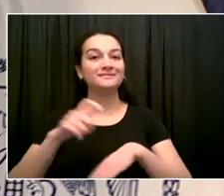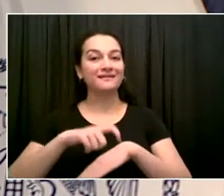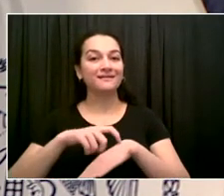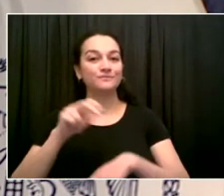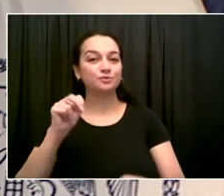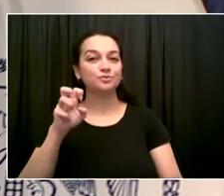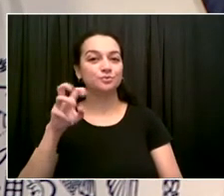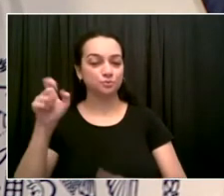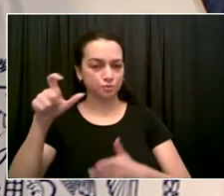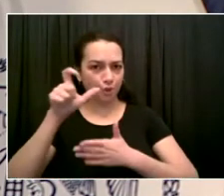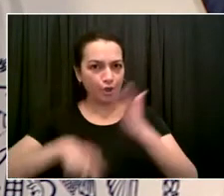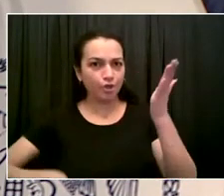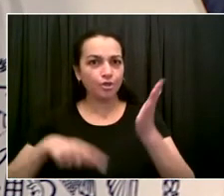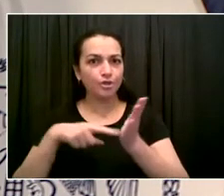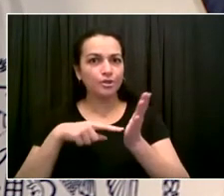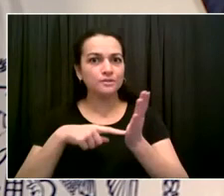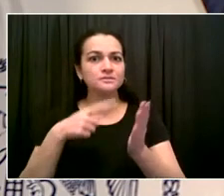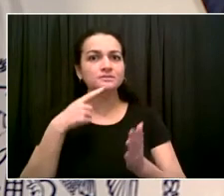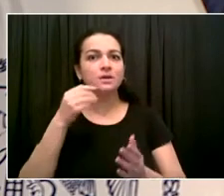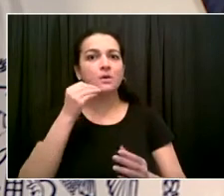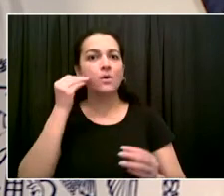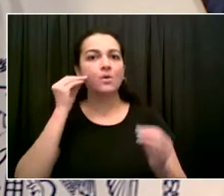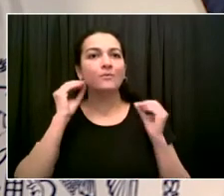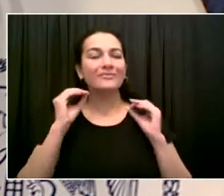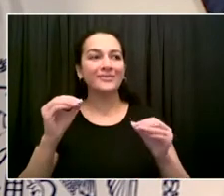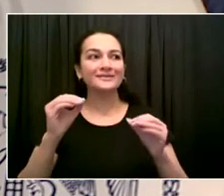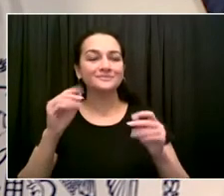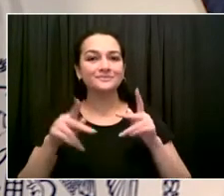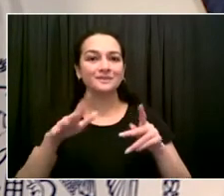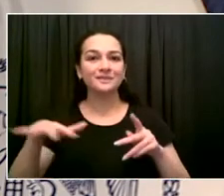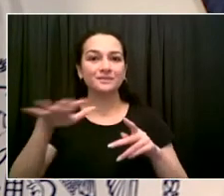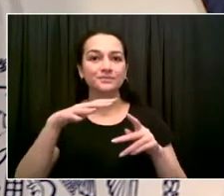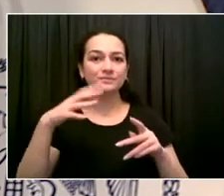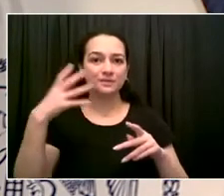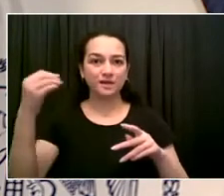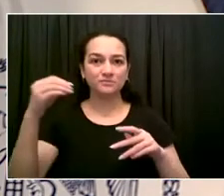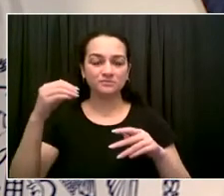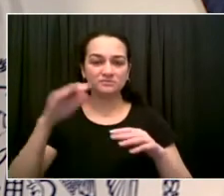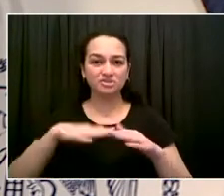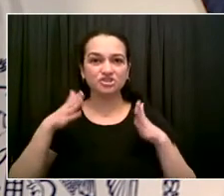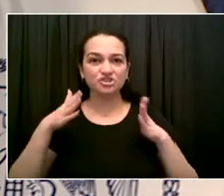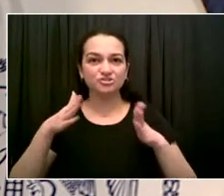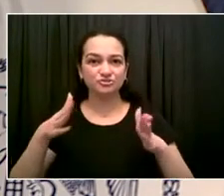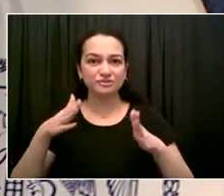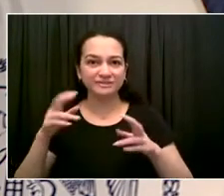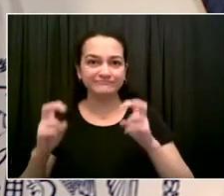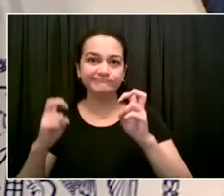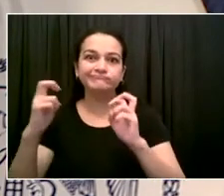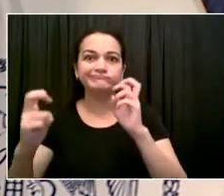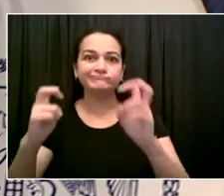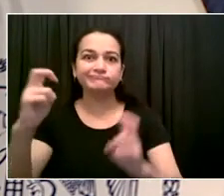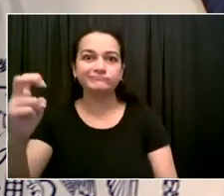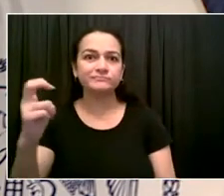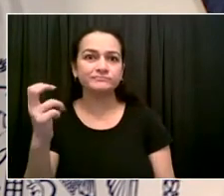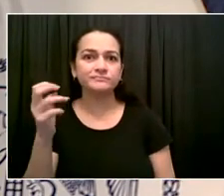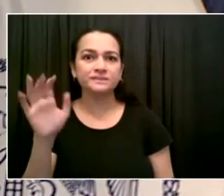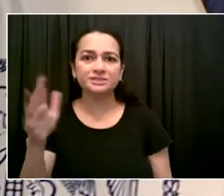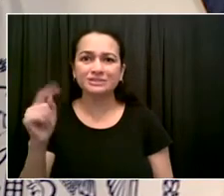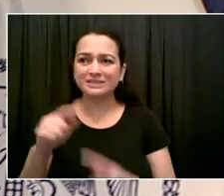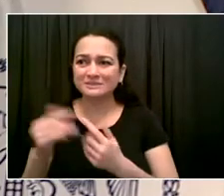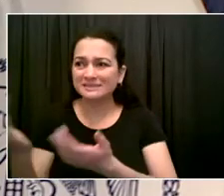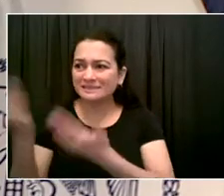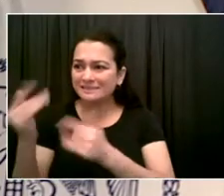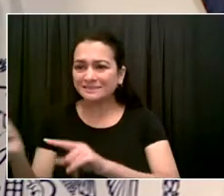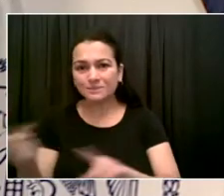move the street homeless to shelters. It goes against the CDC recommendations. They don't want to displace people